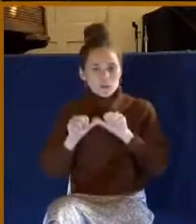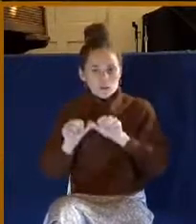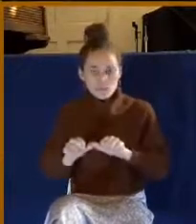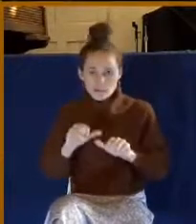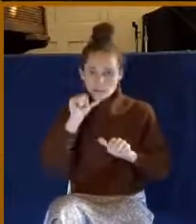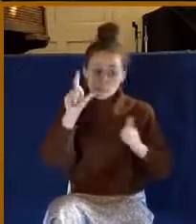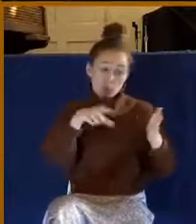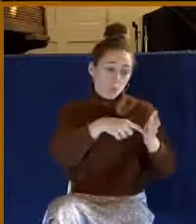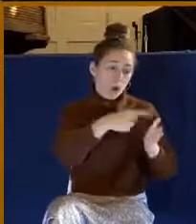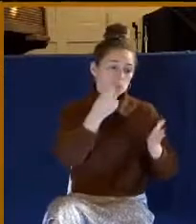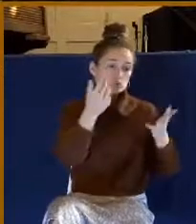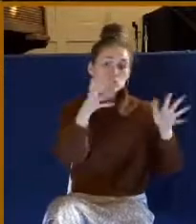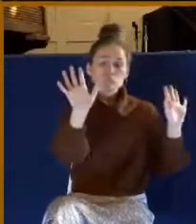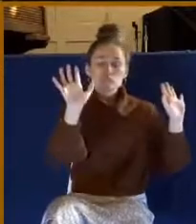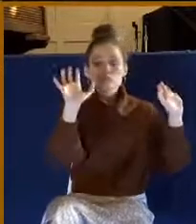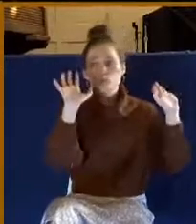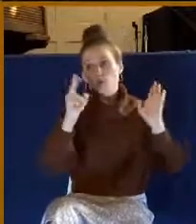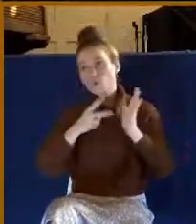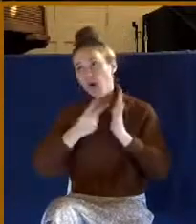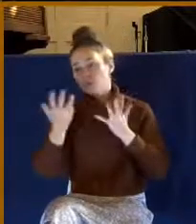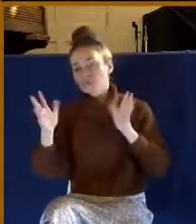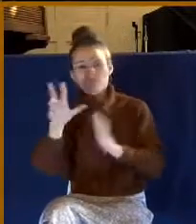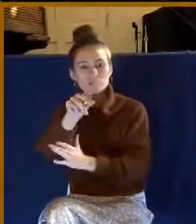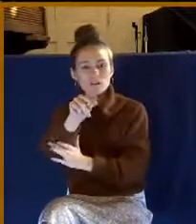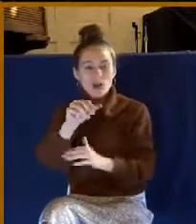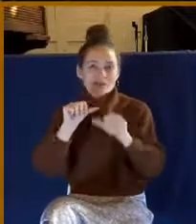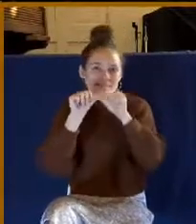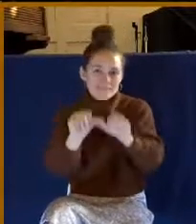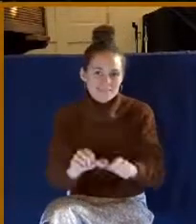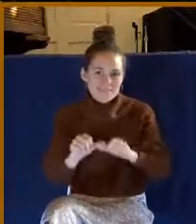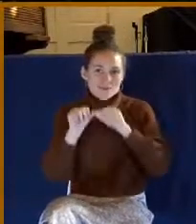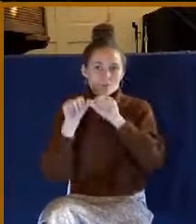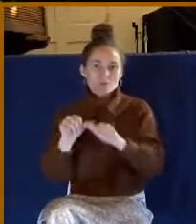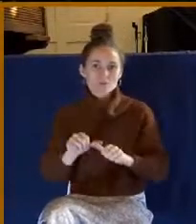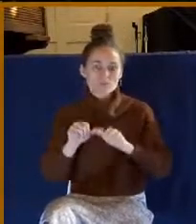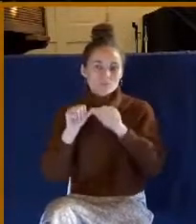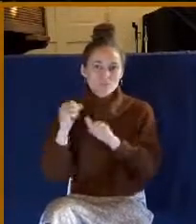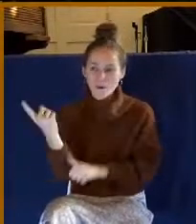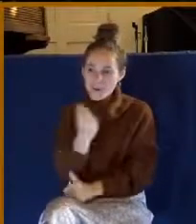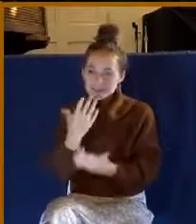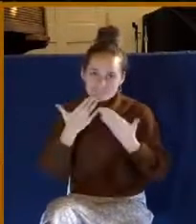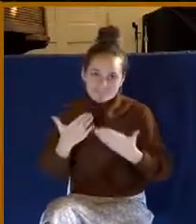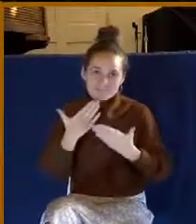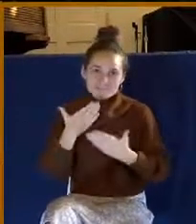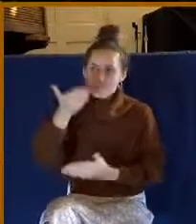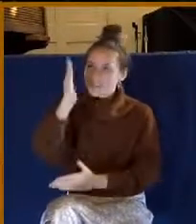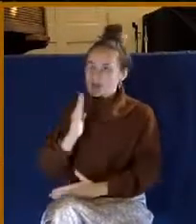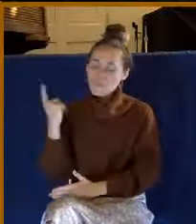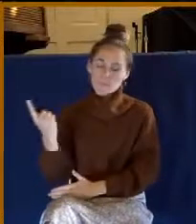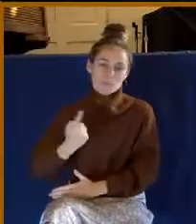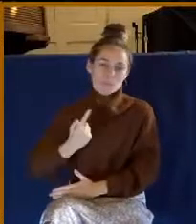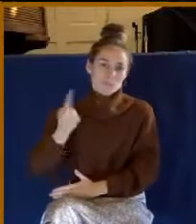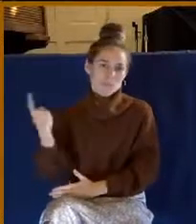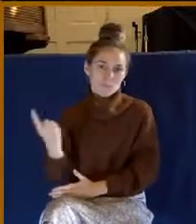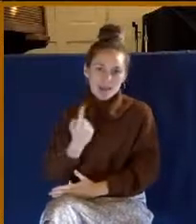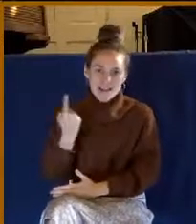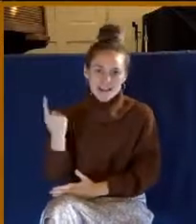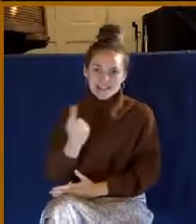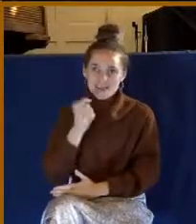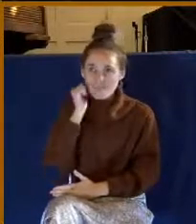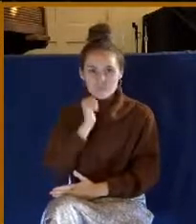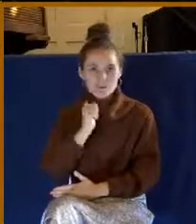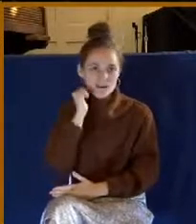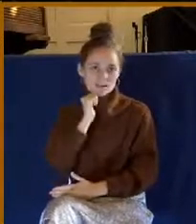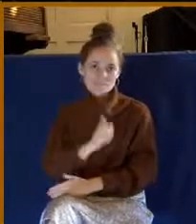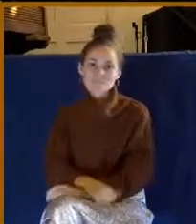to God once. We live a life of continual thanksgiving to Almighty God. We're thankful to him all the